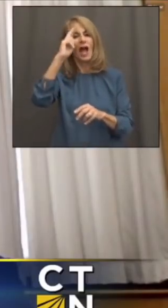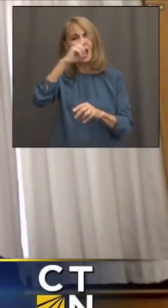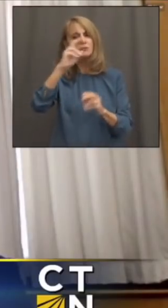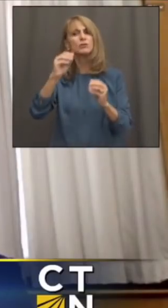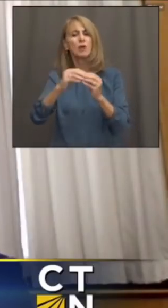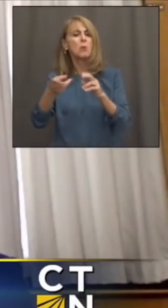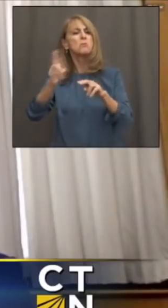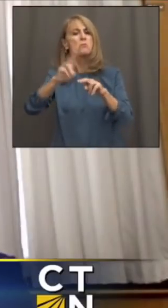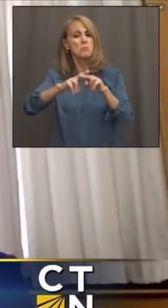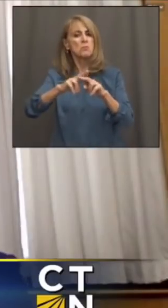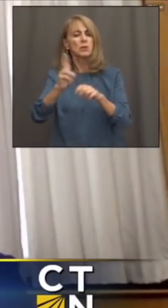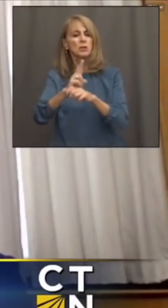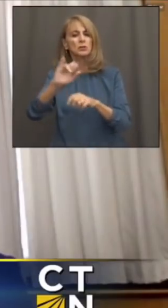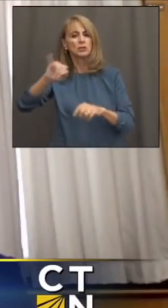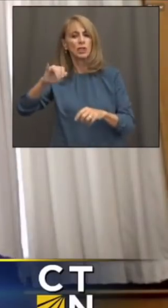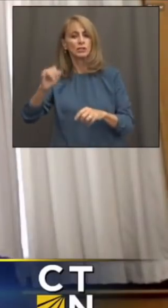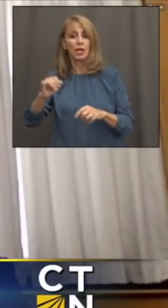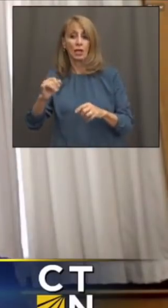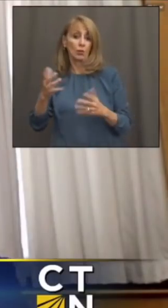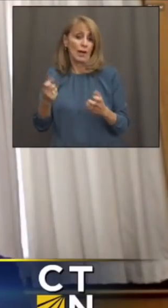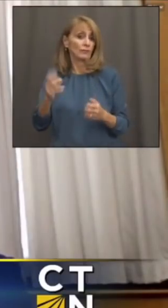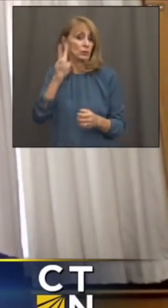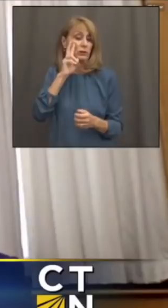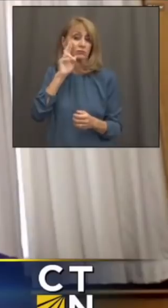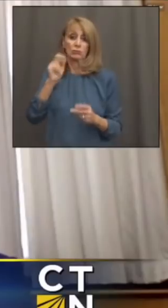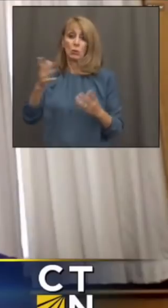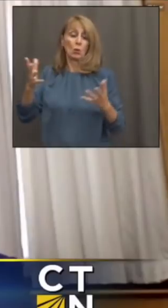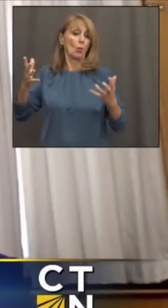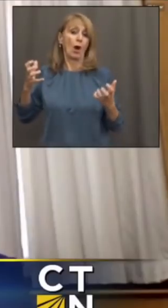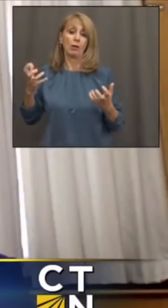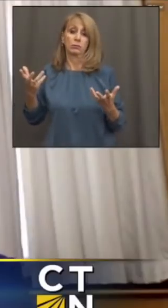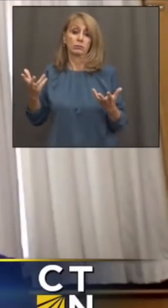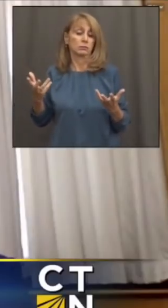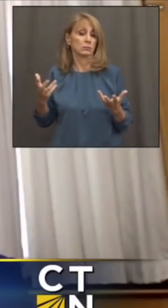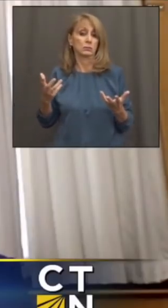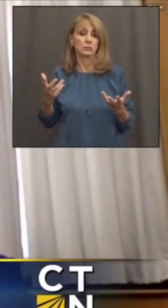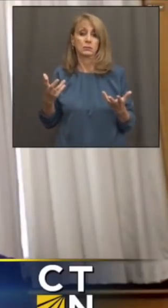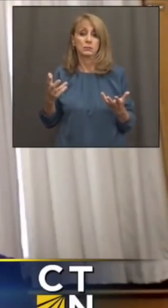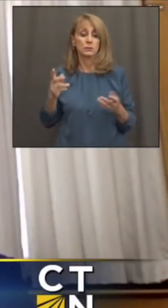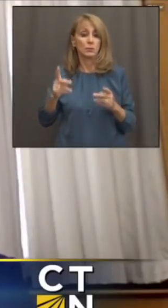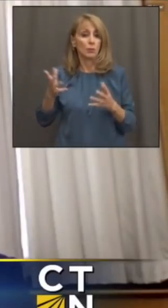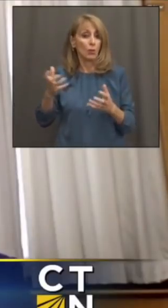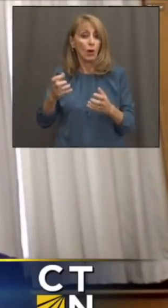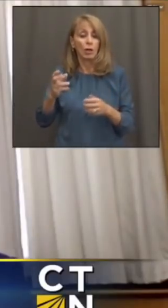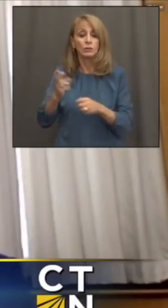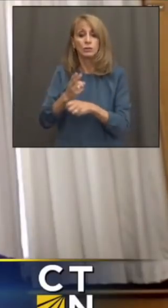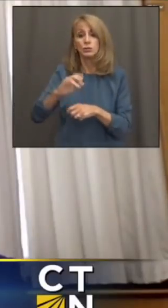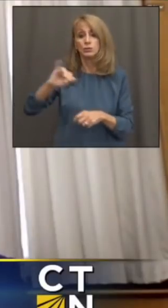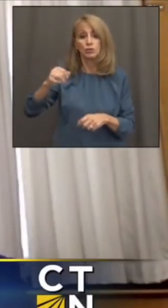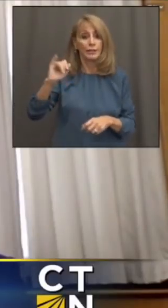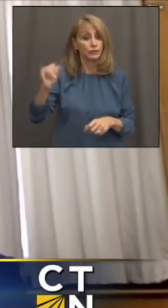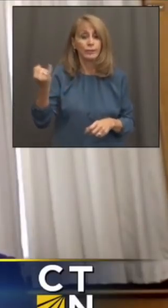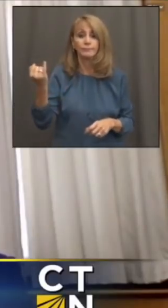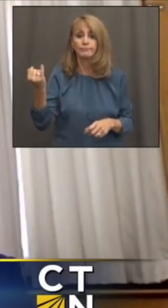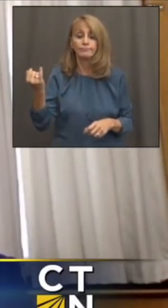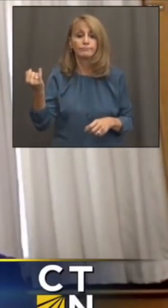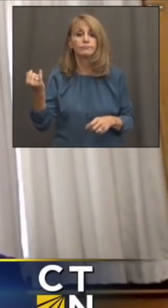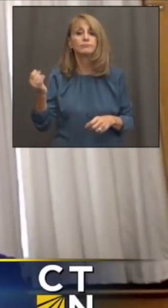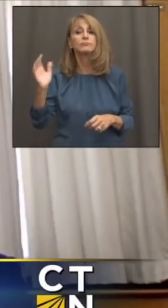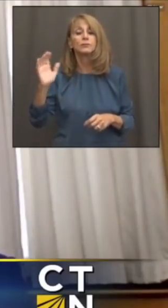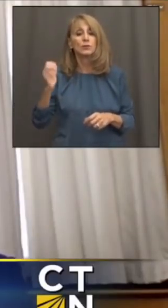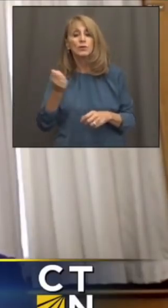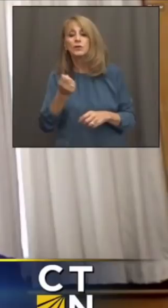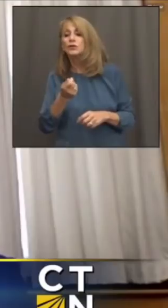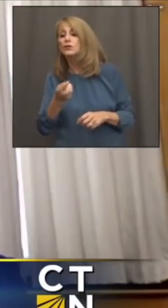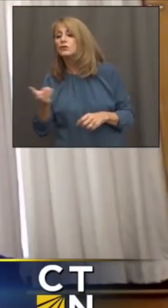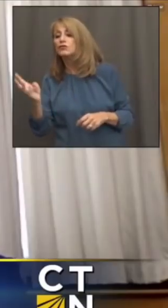I think, you know, it, you will let demand, uh, drive, you know, the, the, how that J&J continues to be rolled out. Uh, we know a number